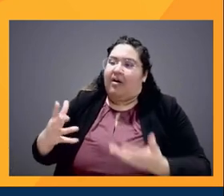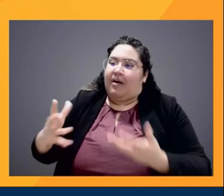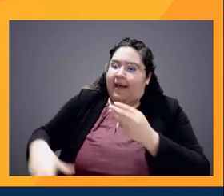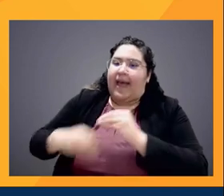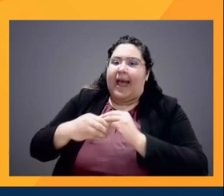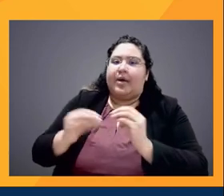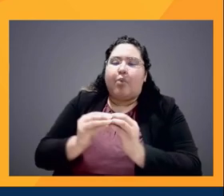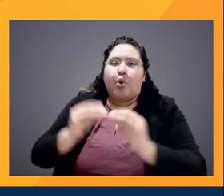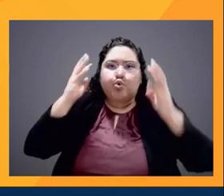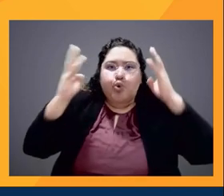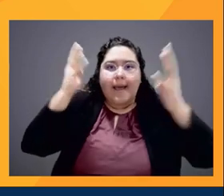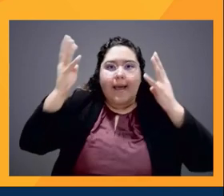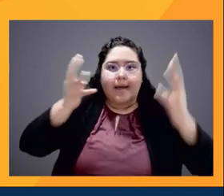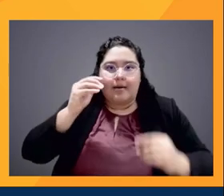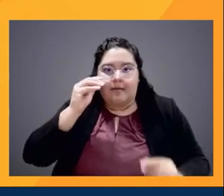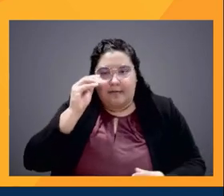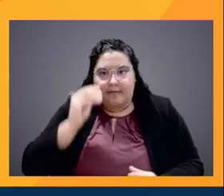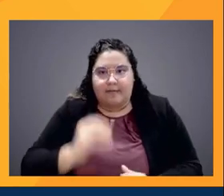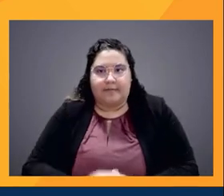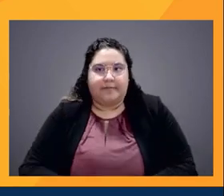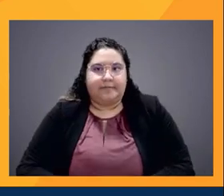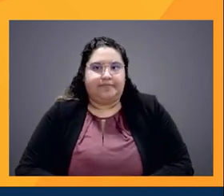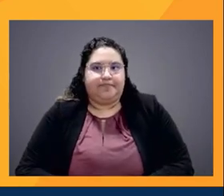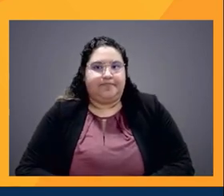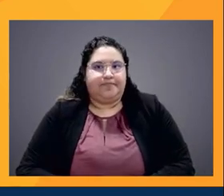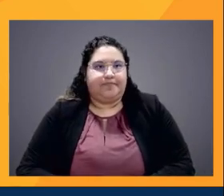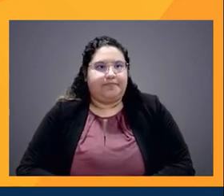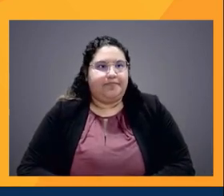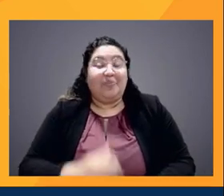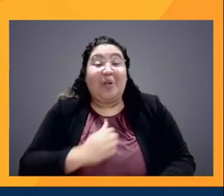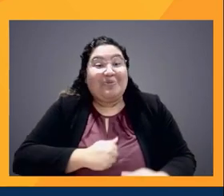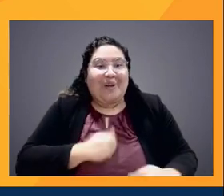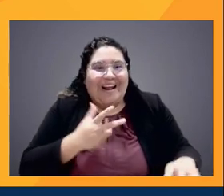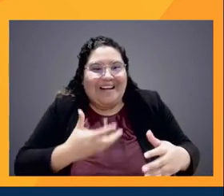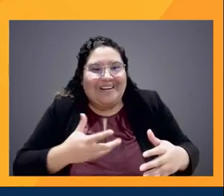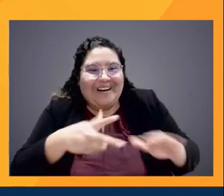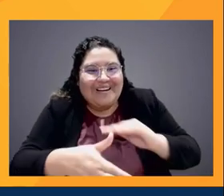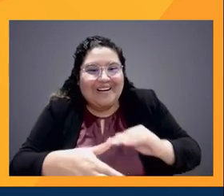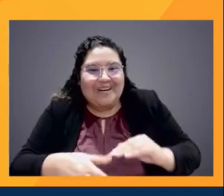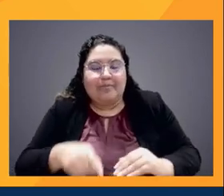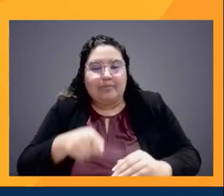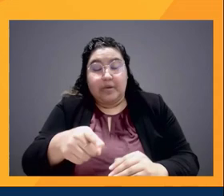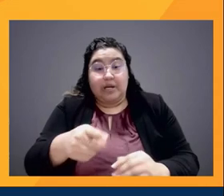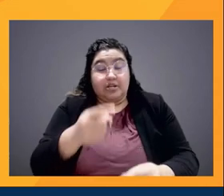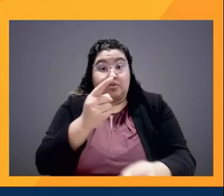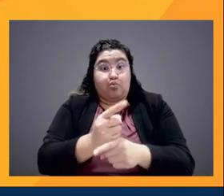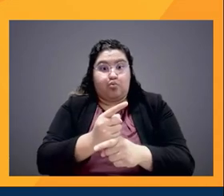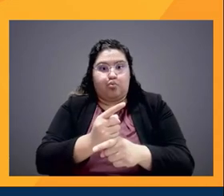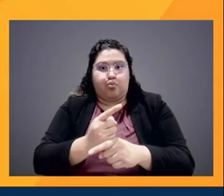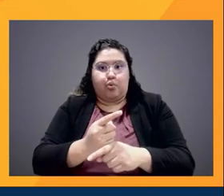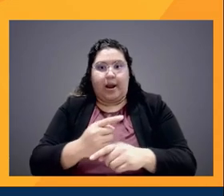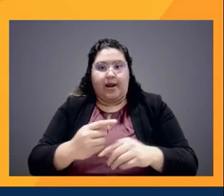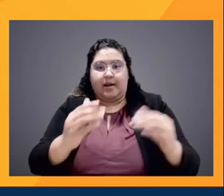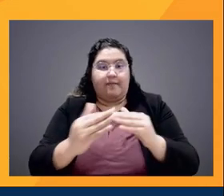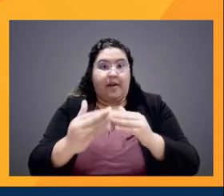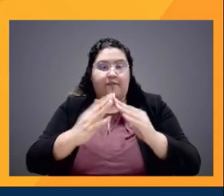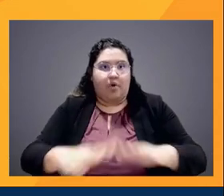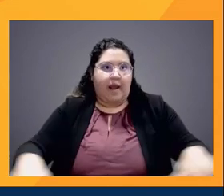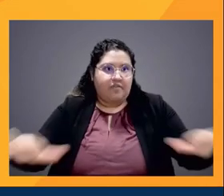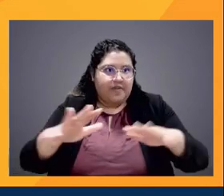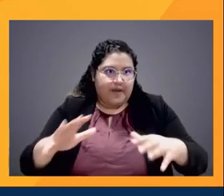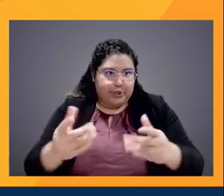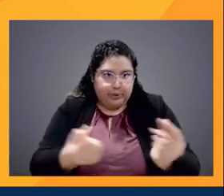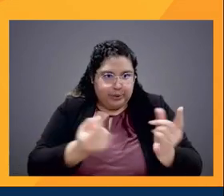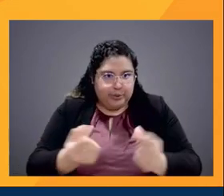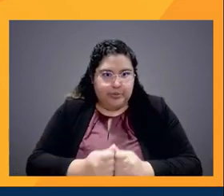across the, I'm sorry, I didn't mean to cut you off. That's kind of fair across the board and anything that you, that you decide. Yeah. And